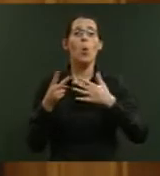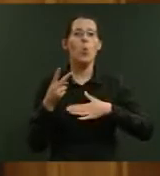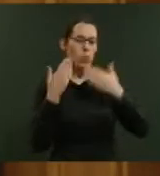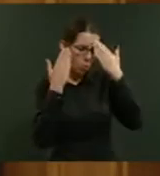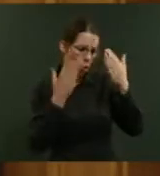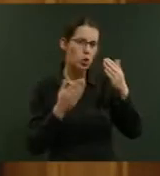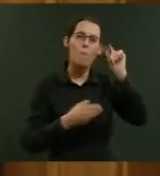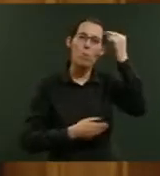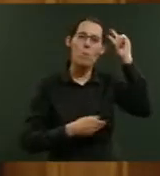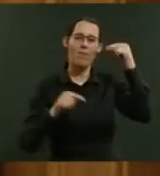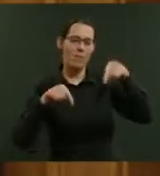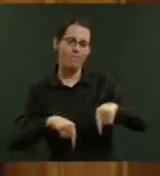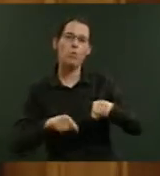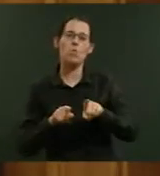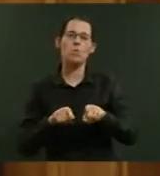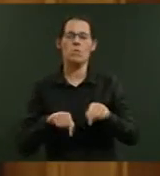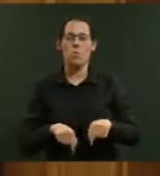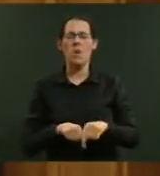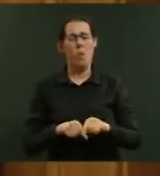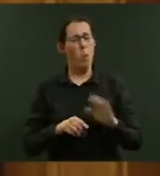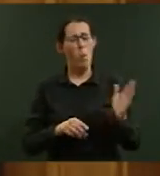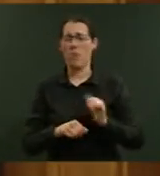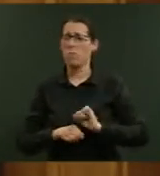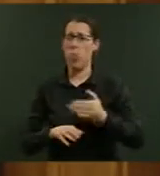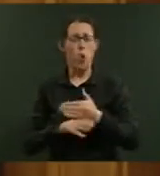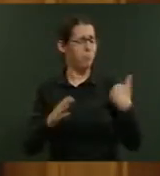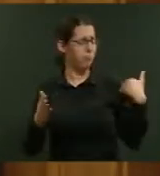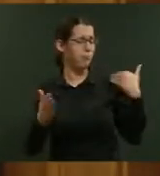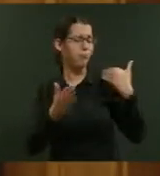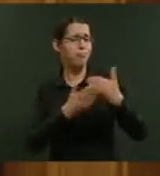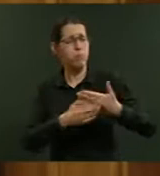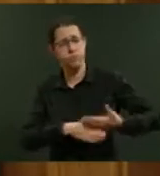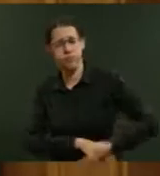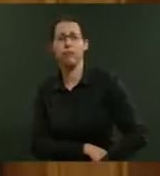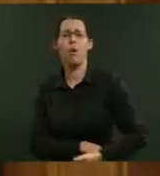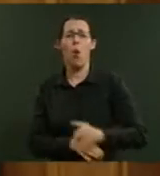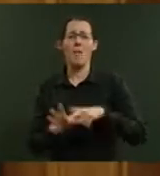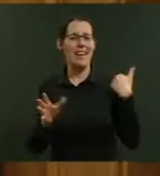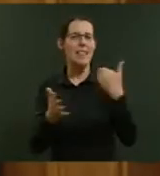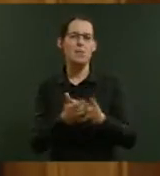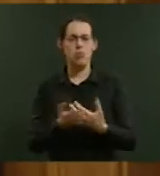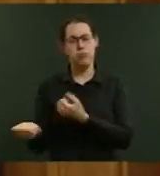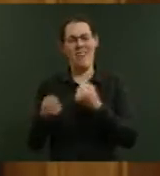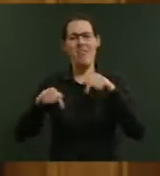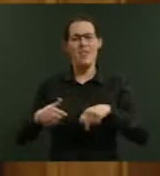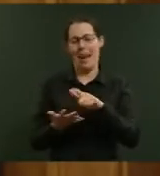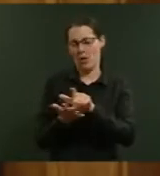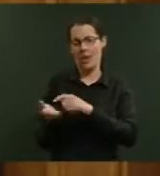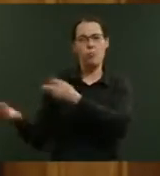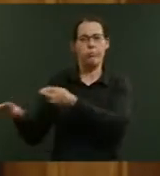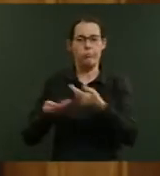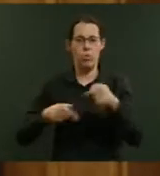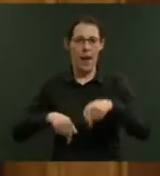and all the work that she has done over the years to bring this piece of legislation to this House today.